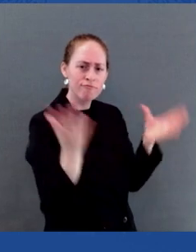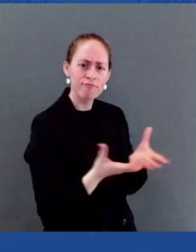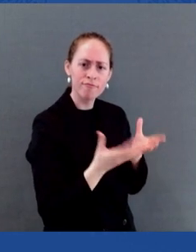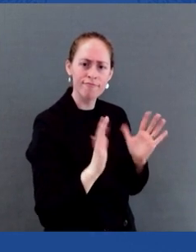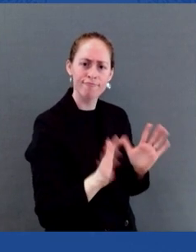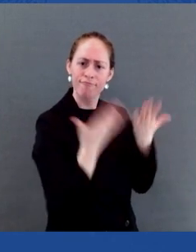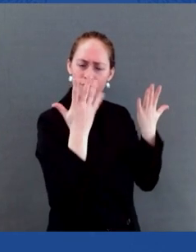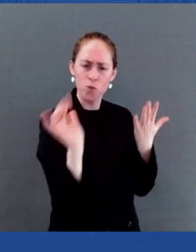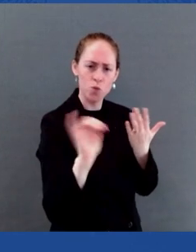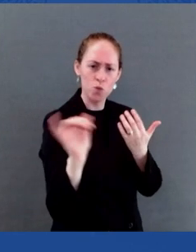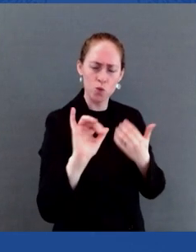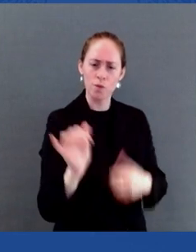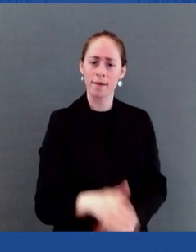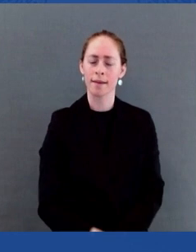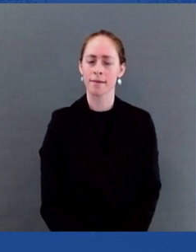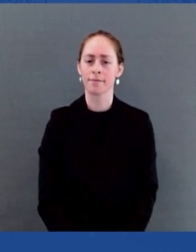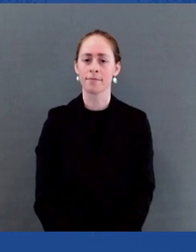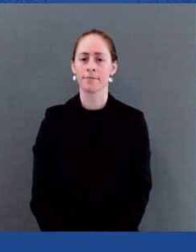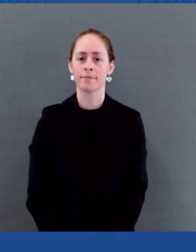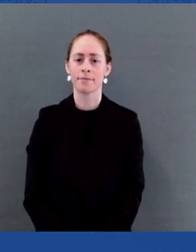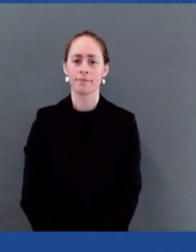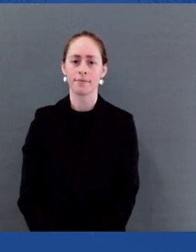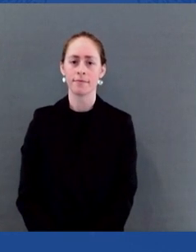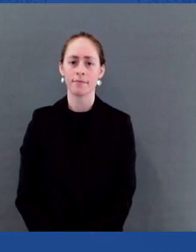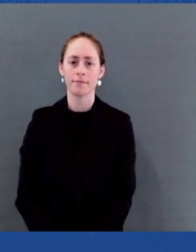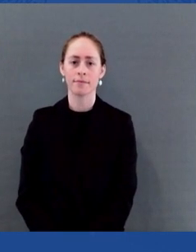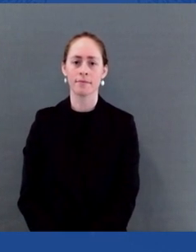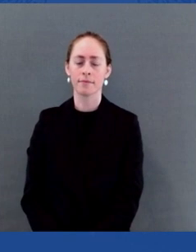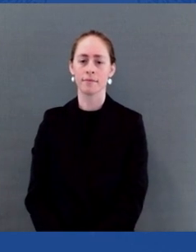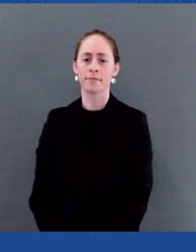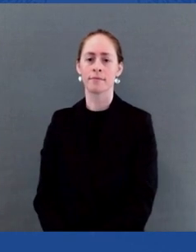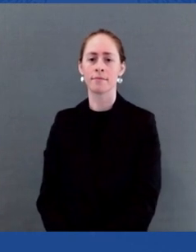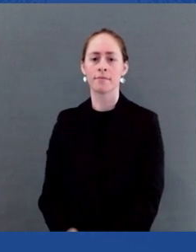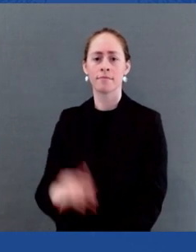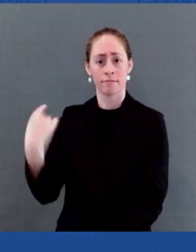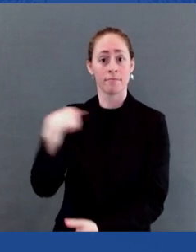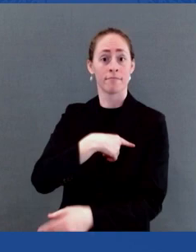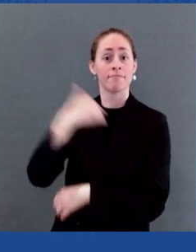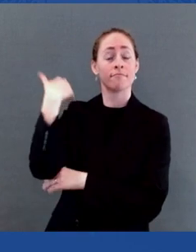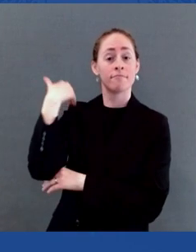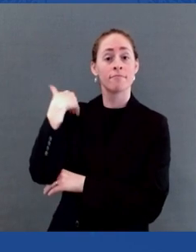chairman of the Foreign Relations Committee. And at the time, by the way,